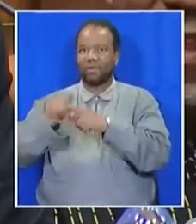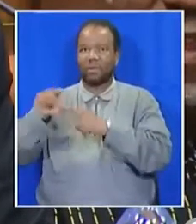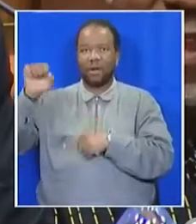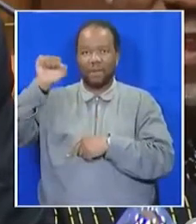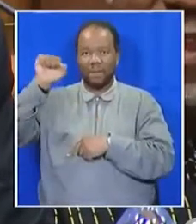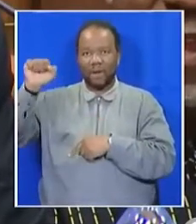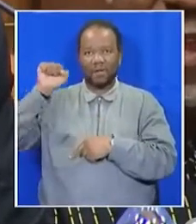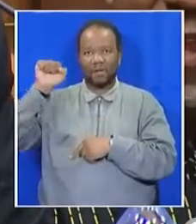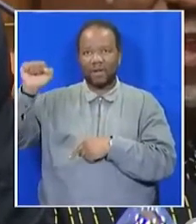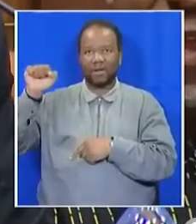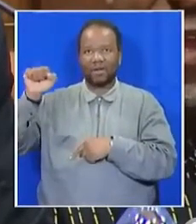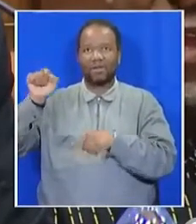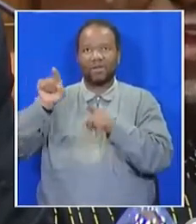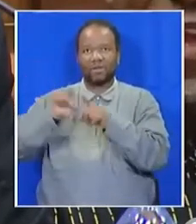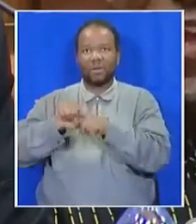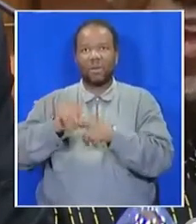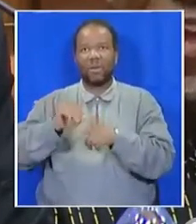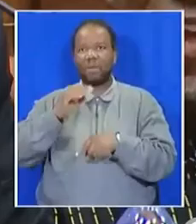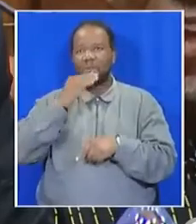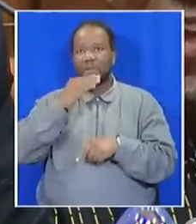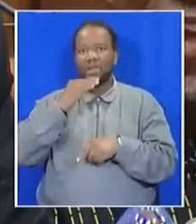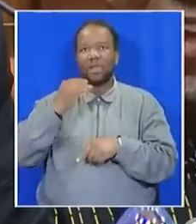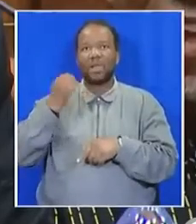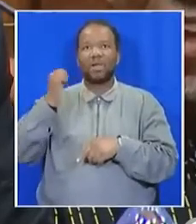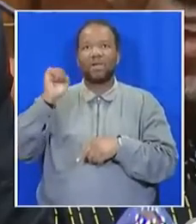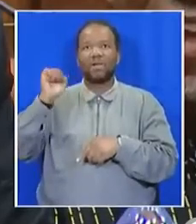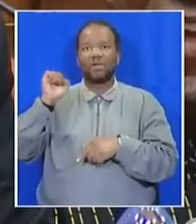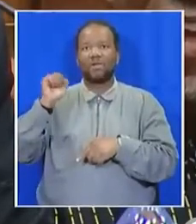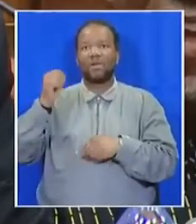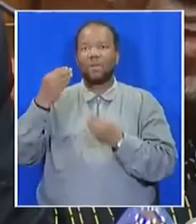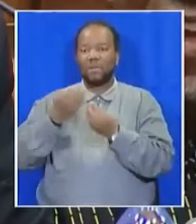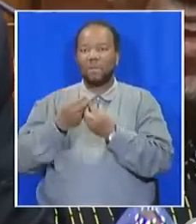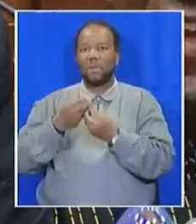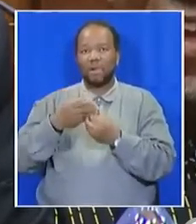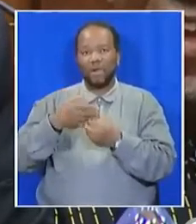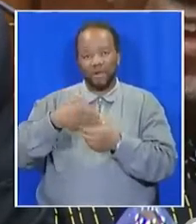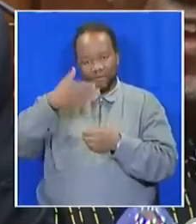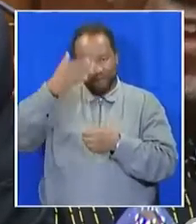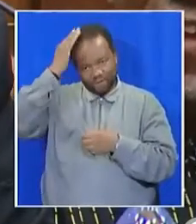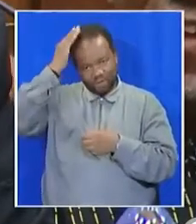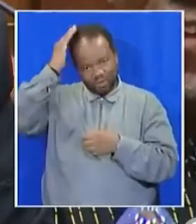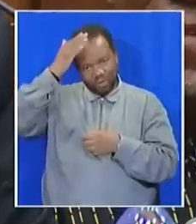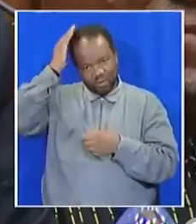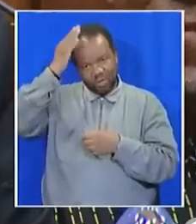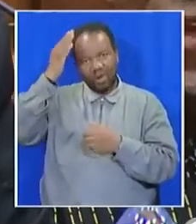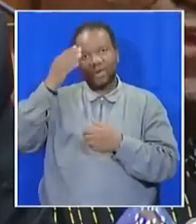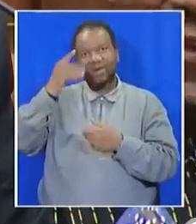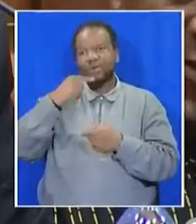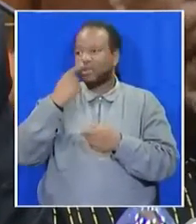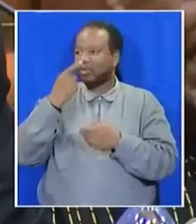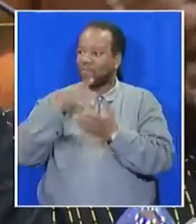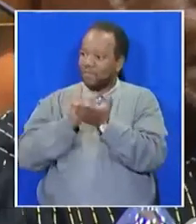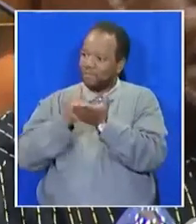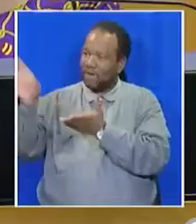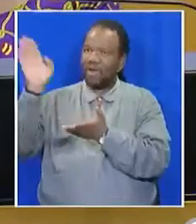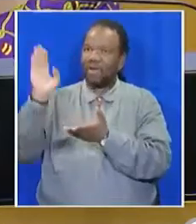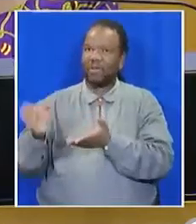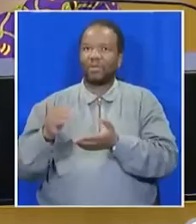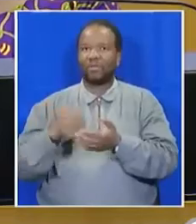Amangla, I would have been blown out of the water. FW de Klerk would have dismissed me there and then.